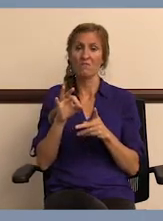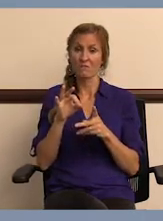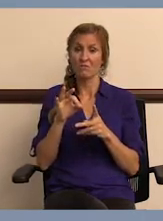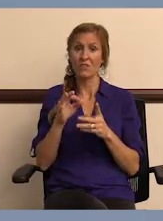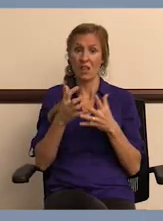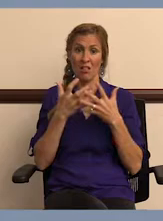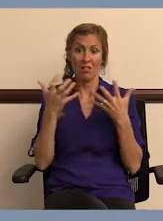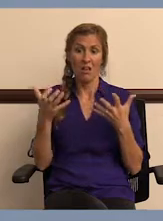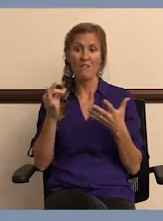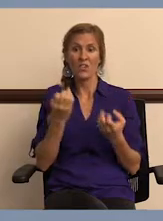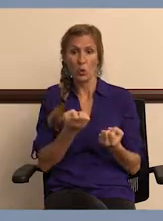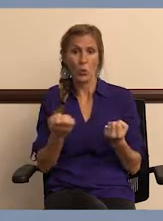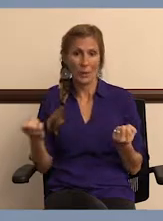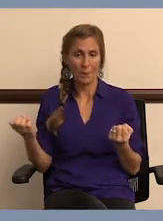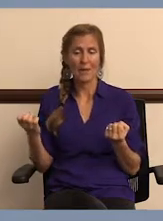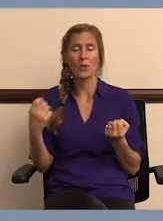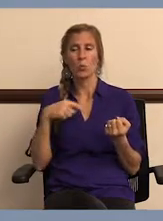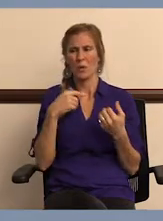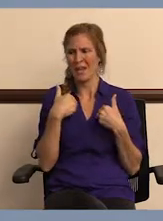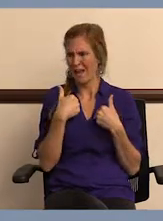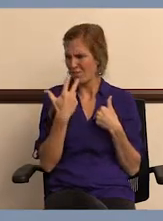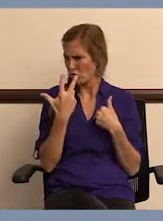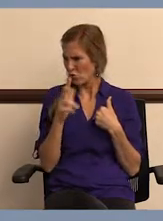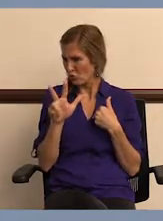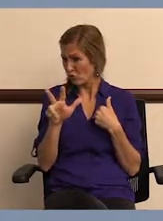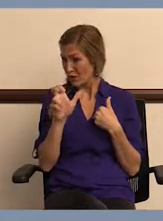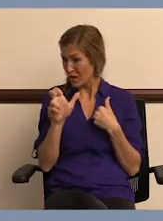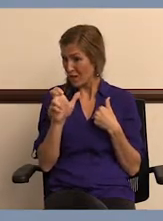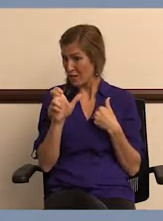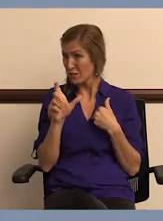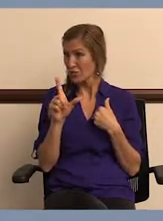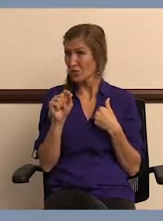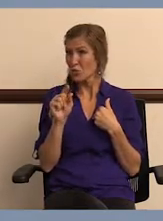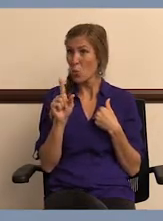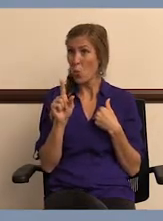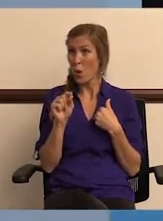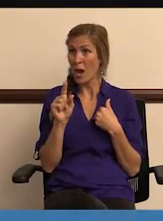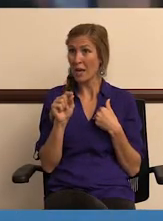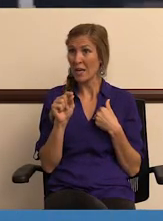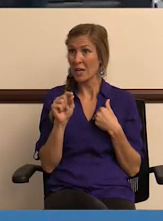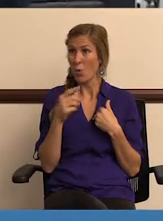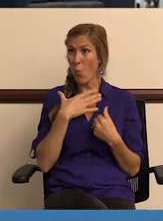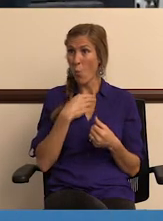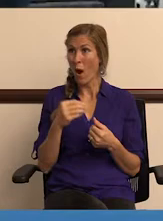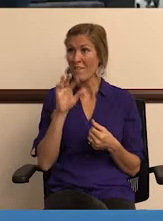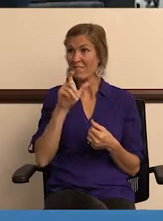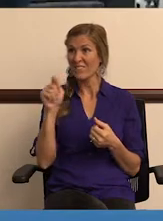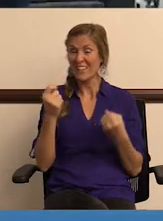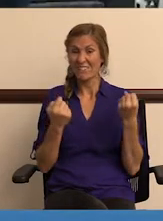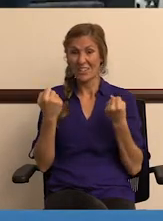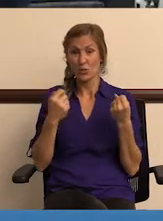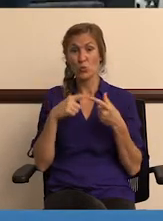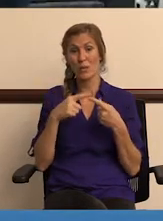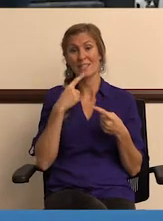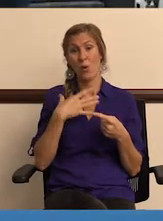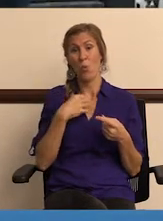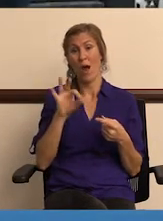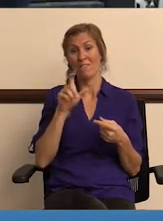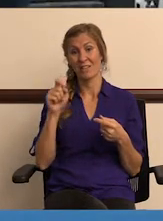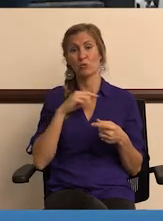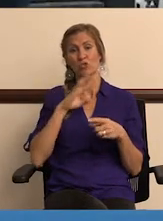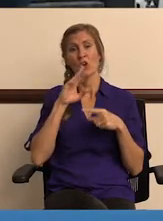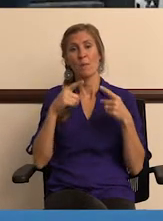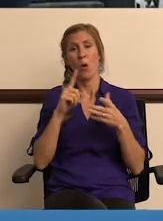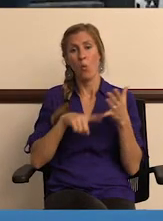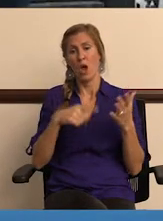take care of quite a few pieces of equipment. I think we have 320 white fleet vehicles, and when we